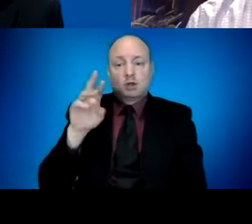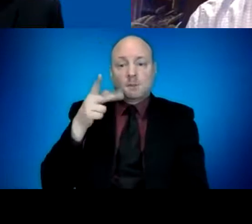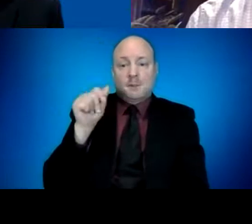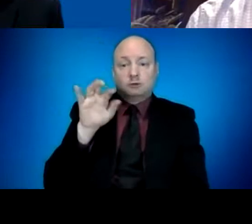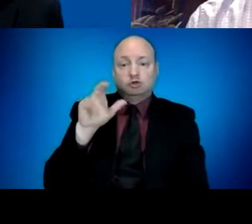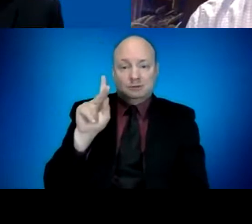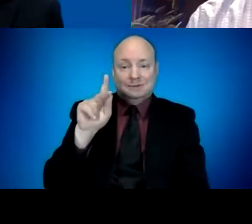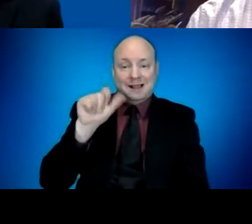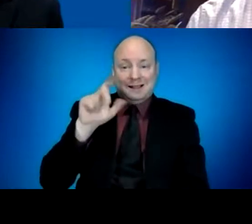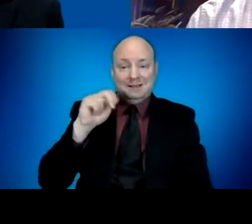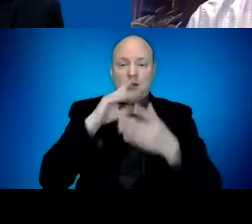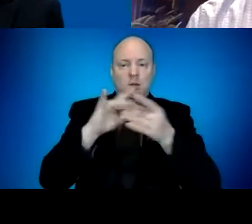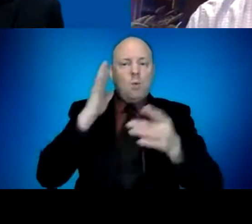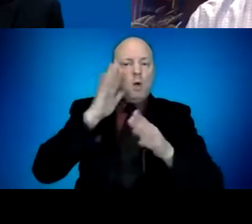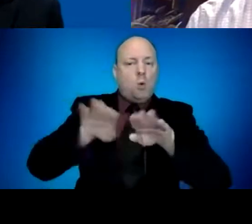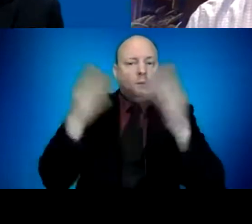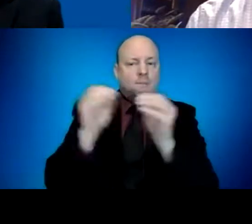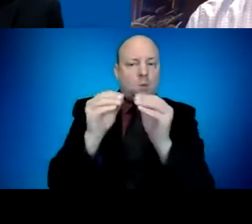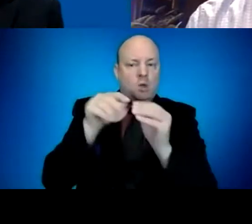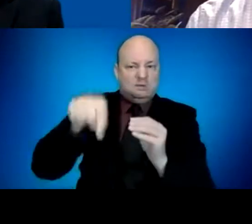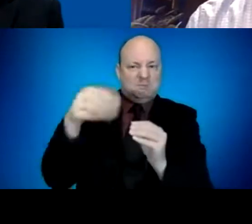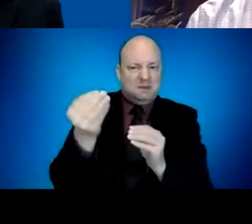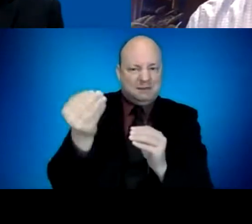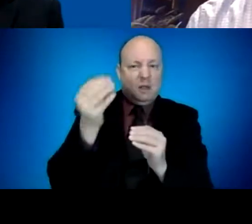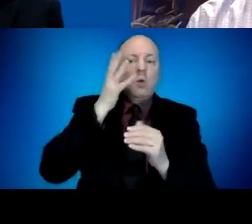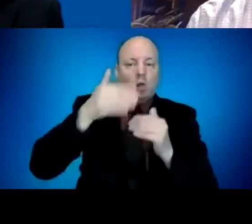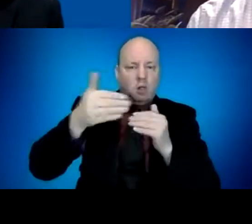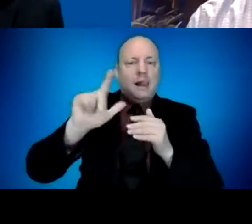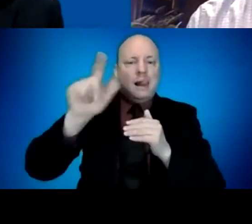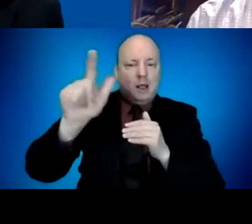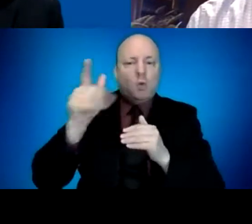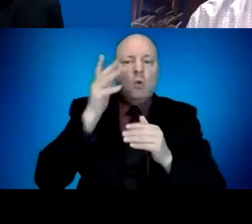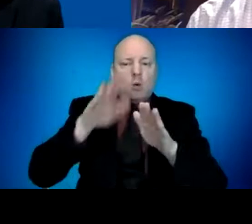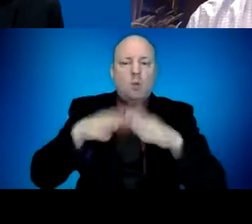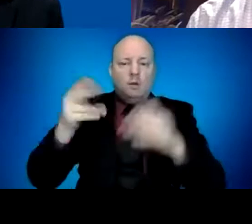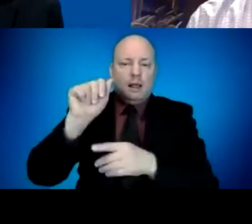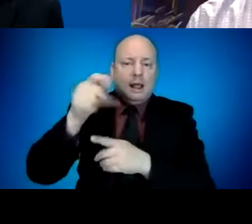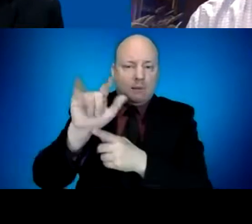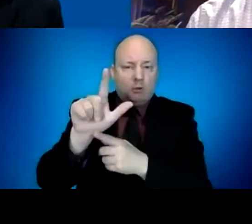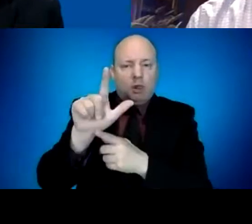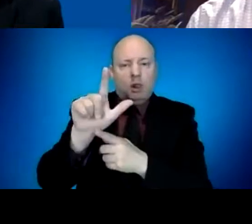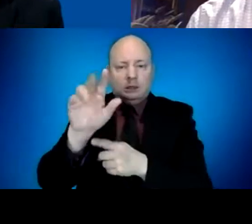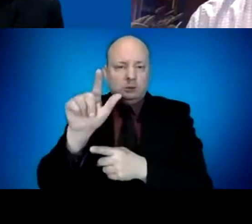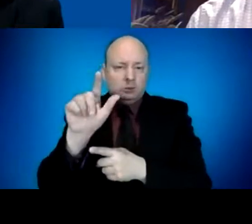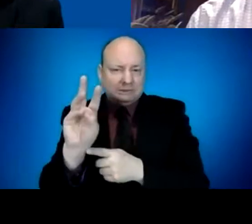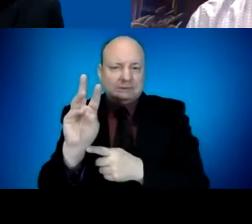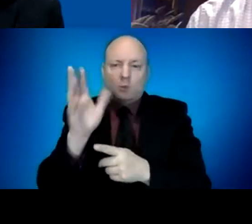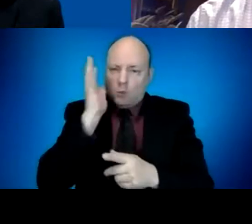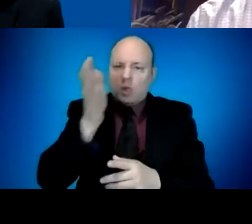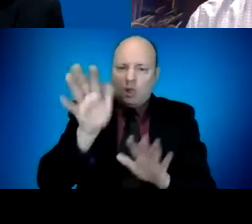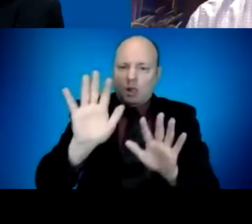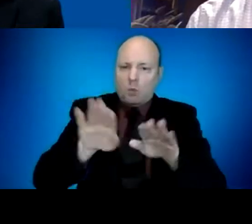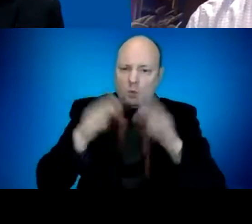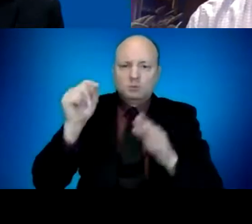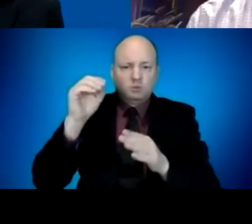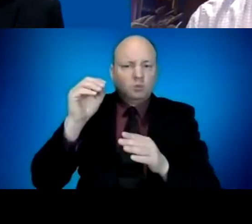pool of people, and that'll help us. That'll help us move along much more rapidly through that population. And as I indicated before,